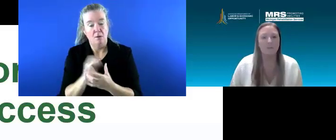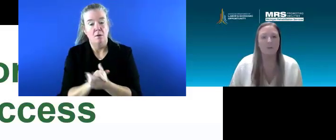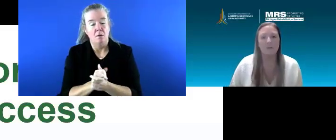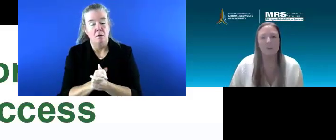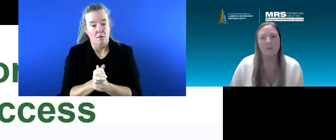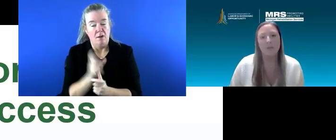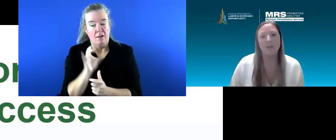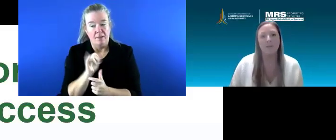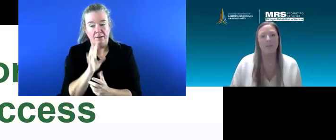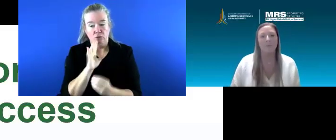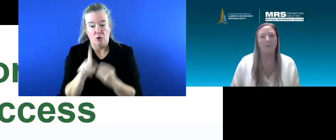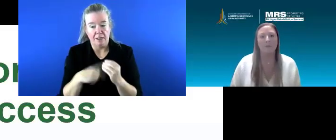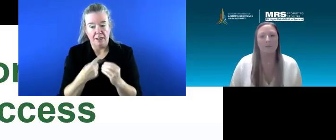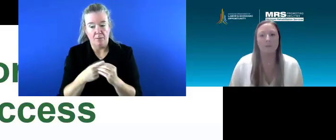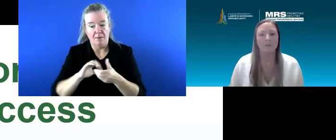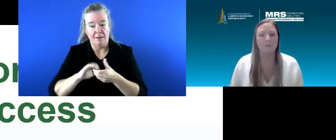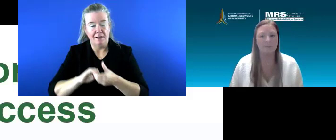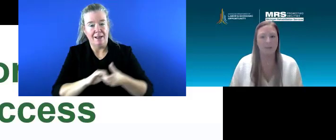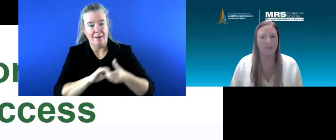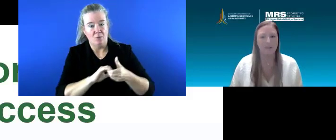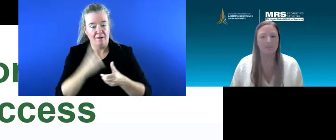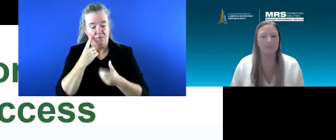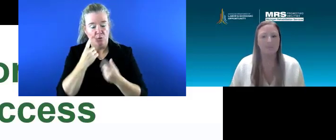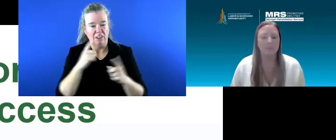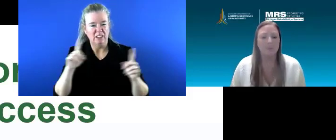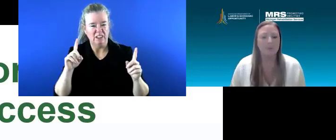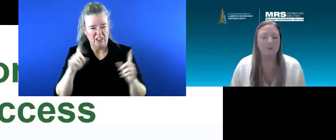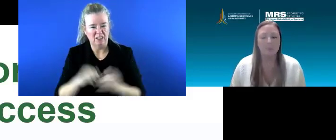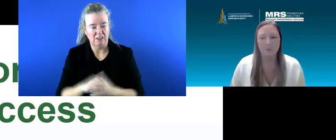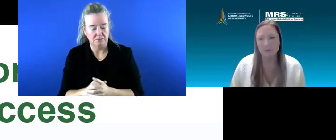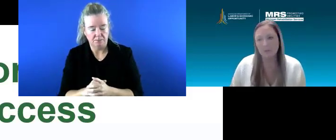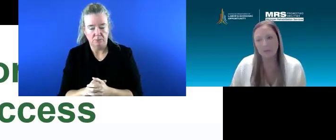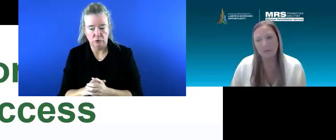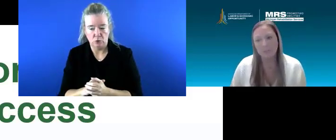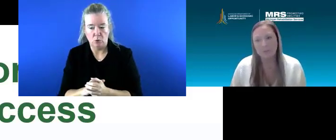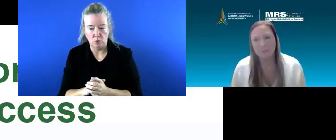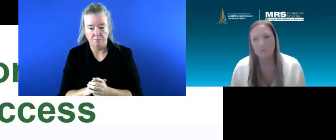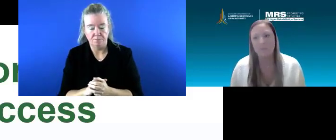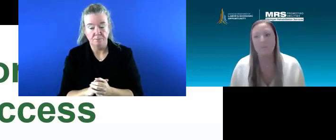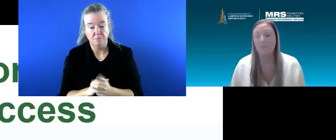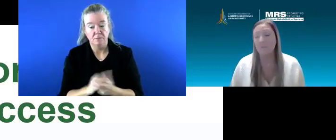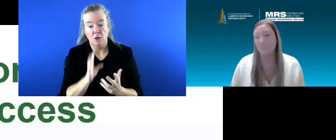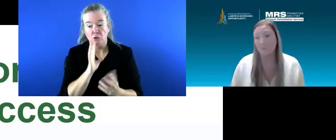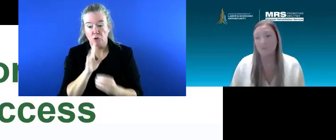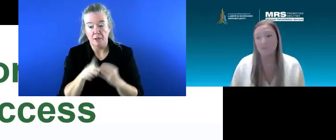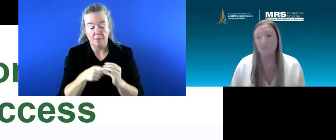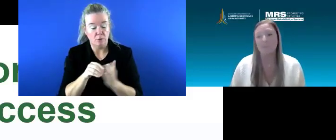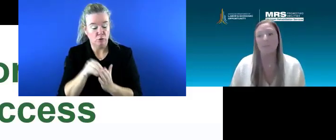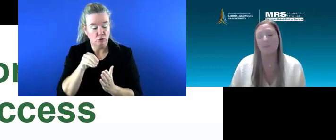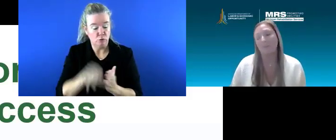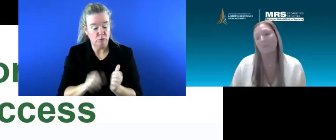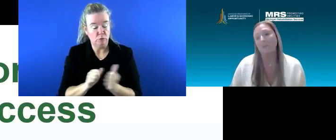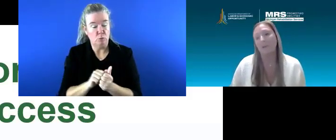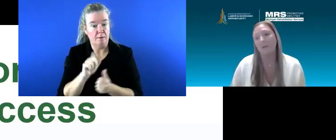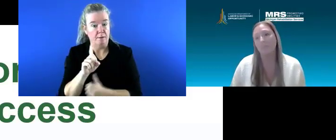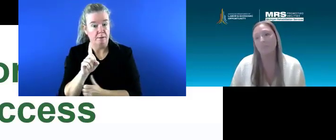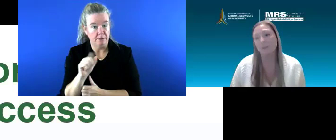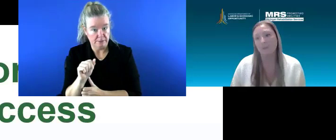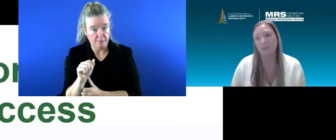is talking about that collaborating for success. So we are talking about students with disabilities